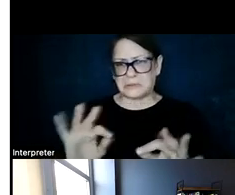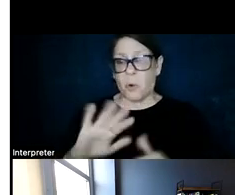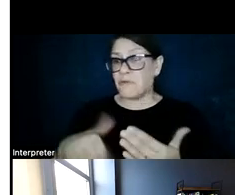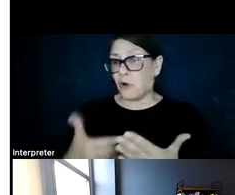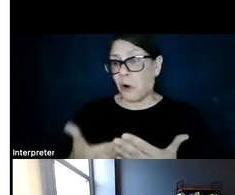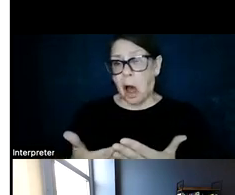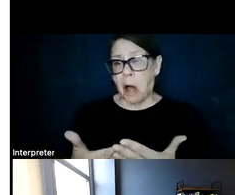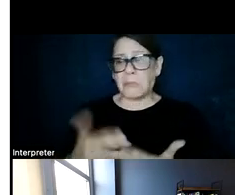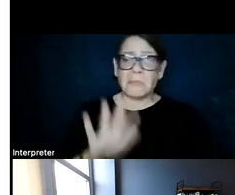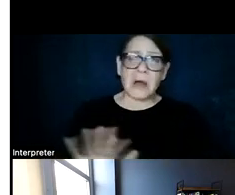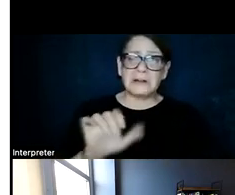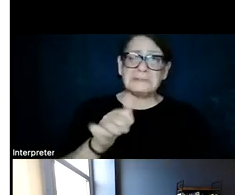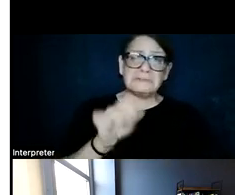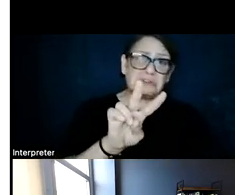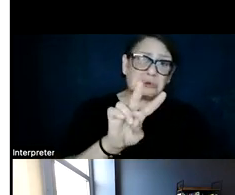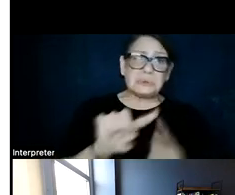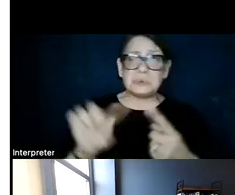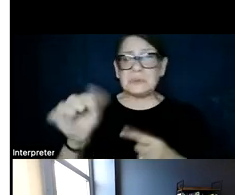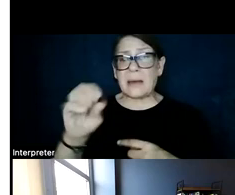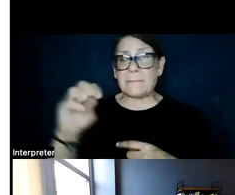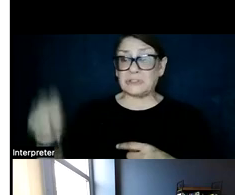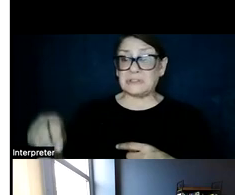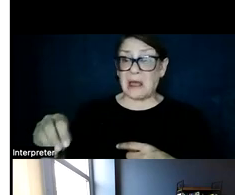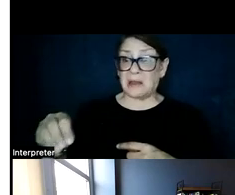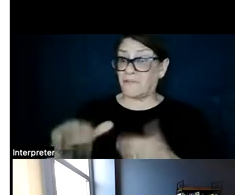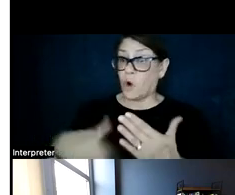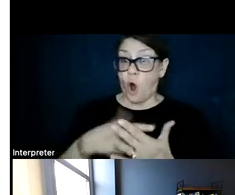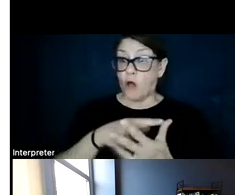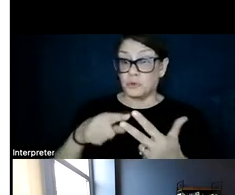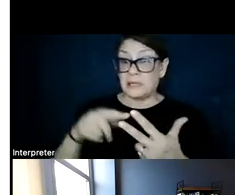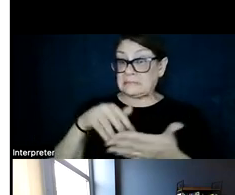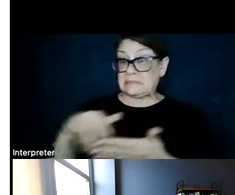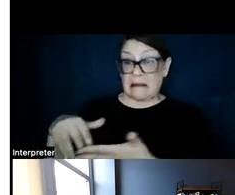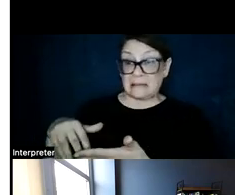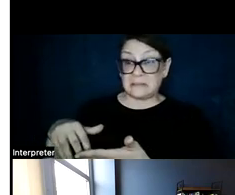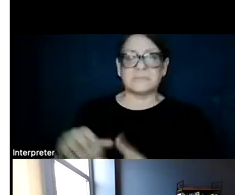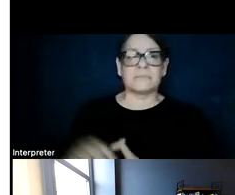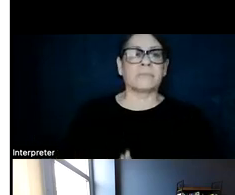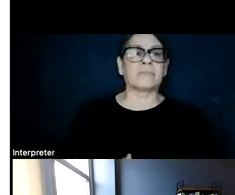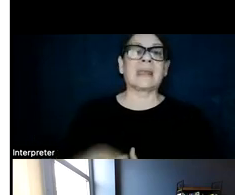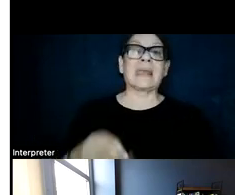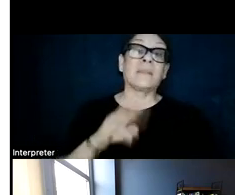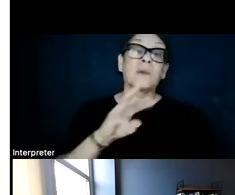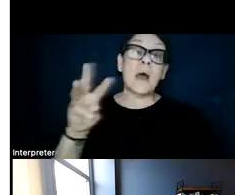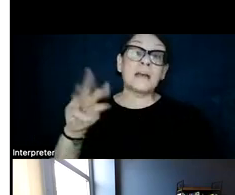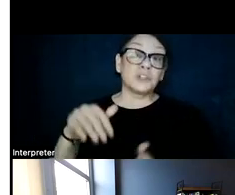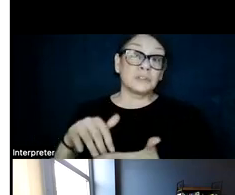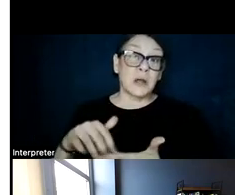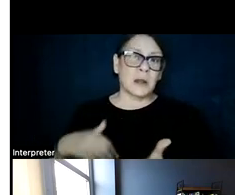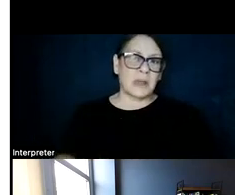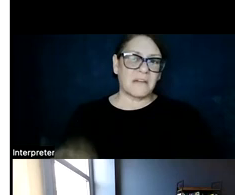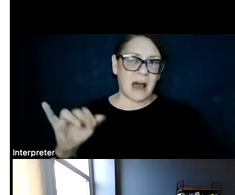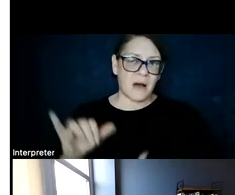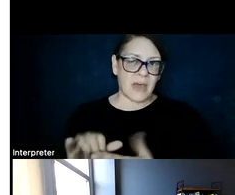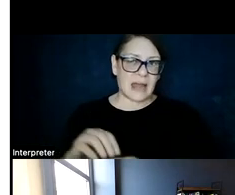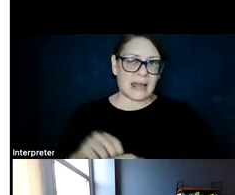between 2% to 10% across the three studies we've performed. In the Western study, we find that in